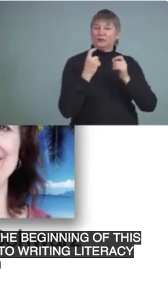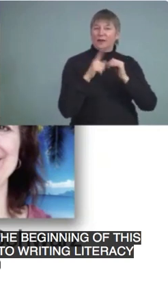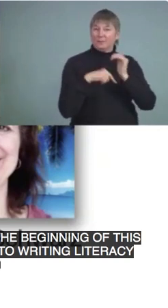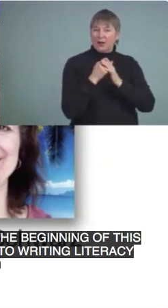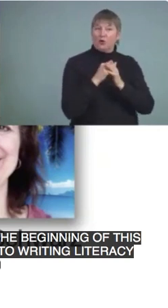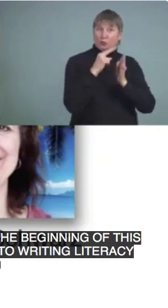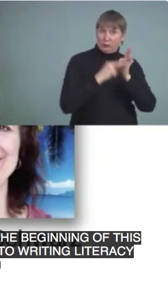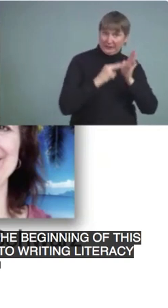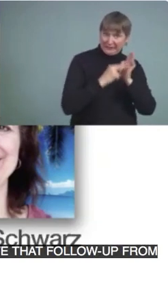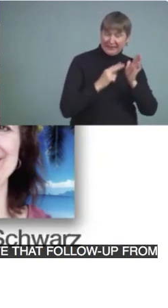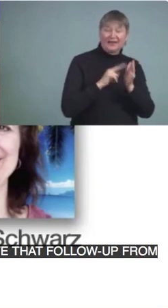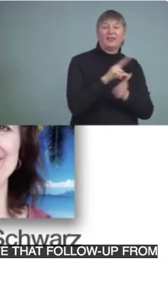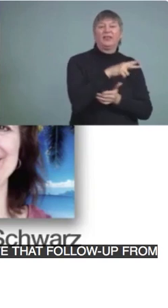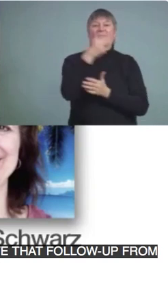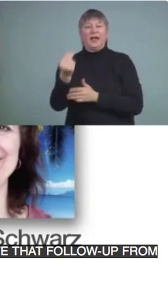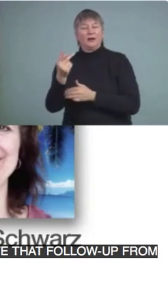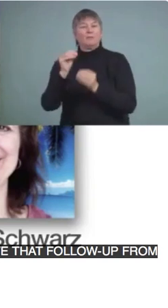So, yeah, that's just the reminder.